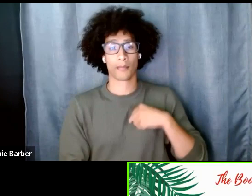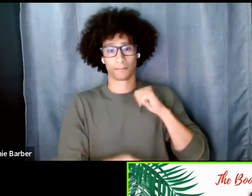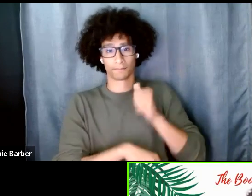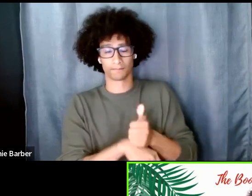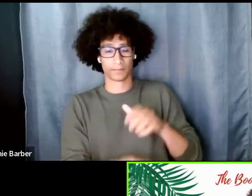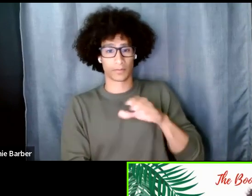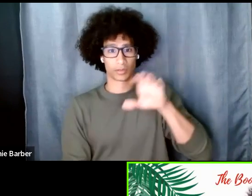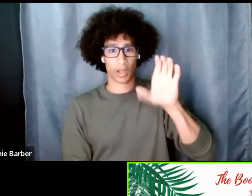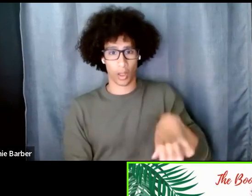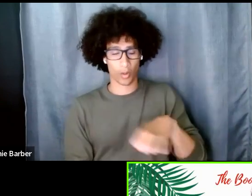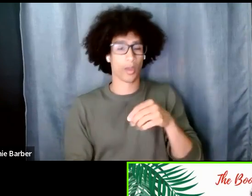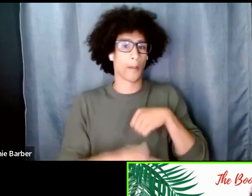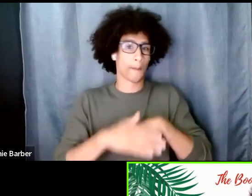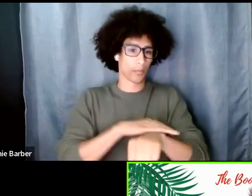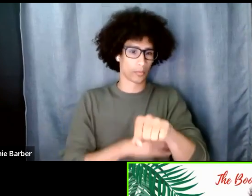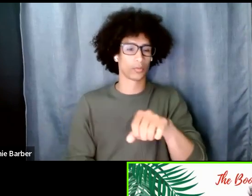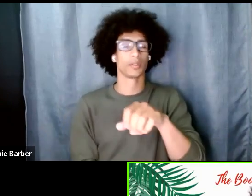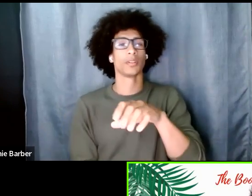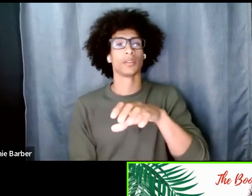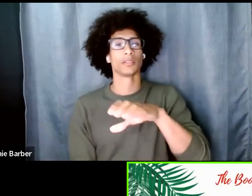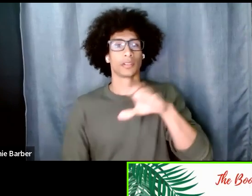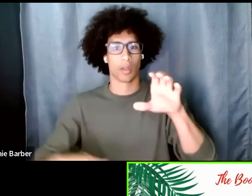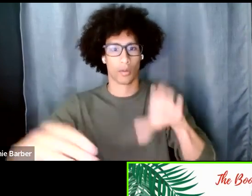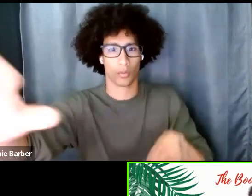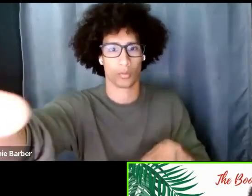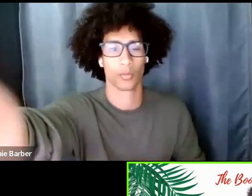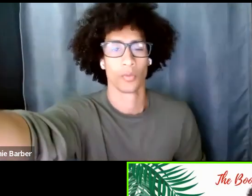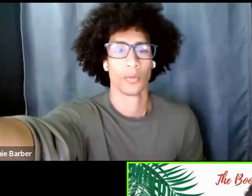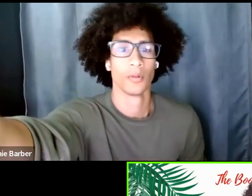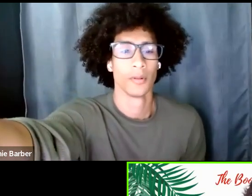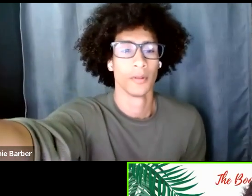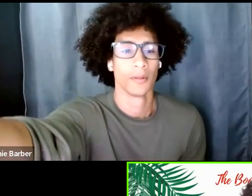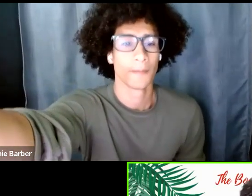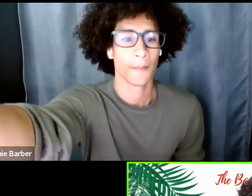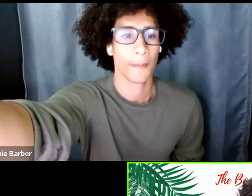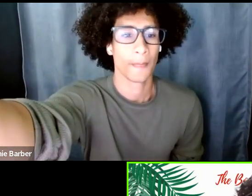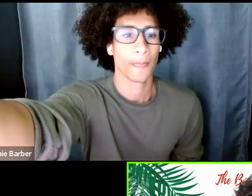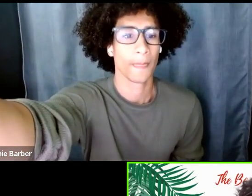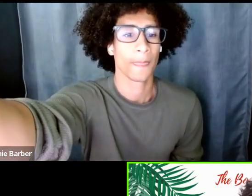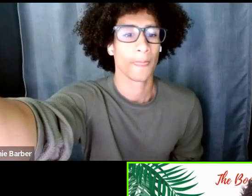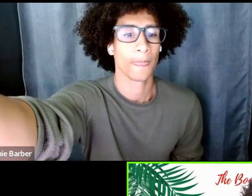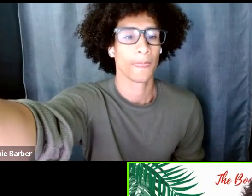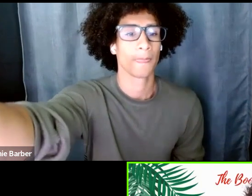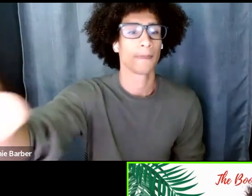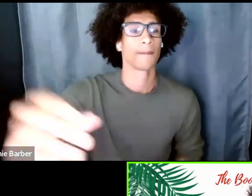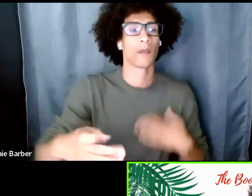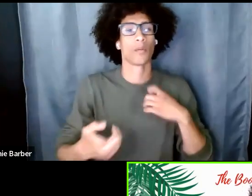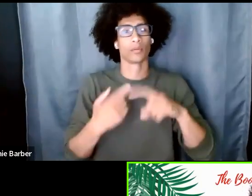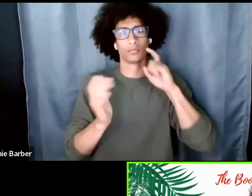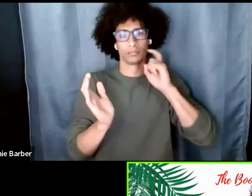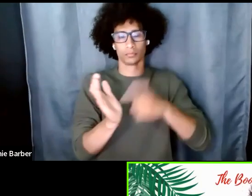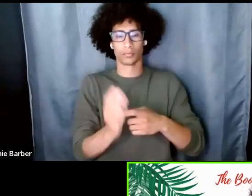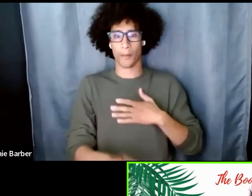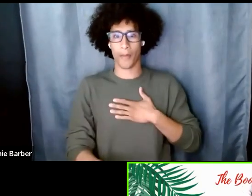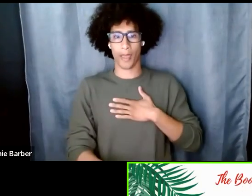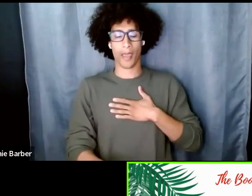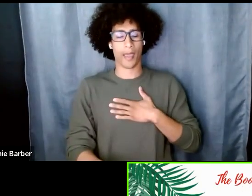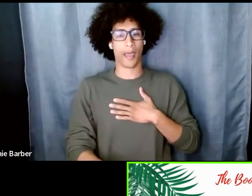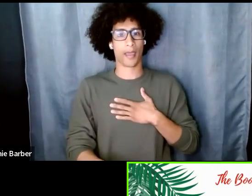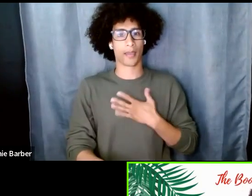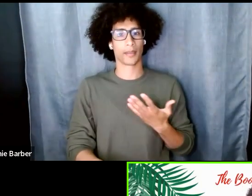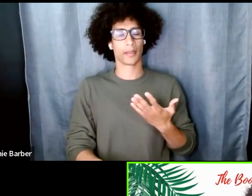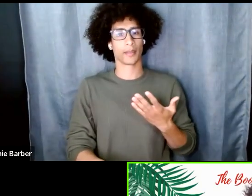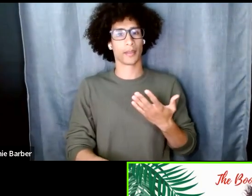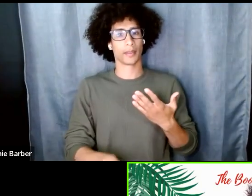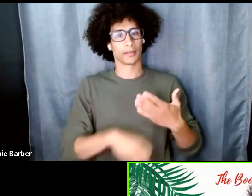acknowledge the first nations that my my own experiences in history have been brought up on that land